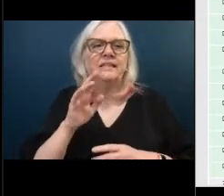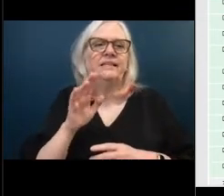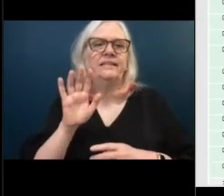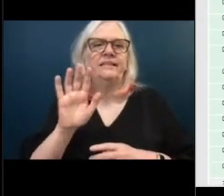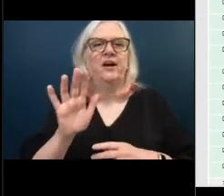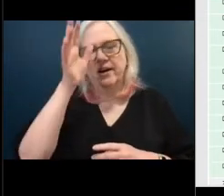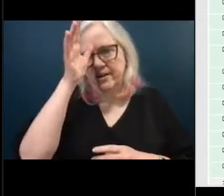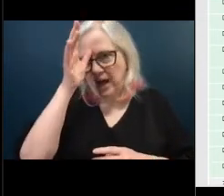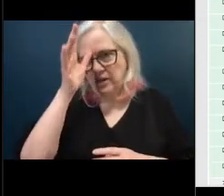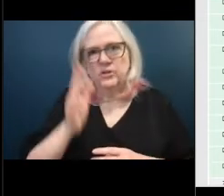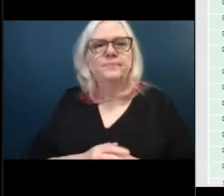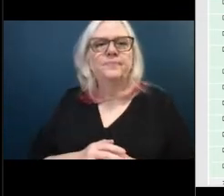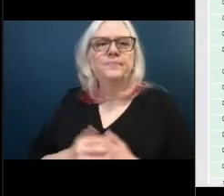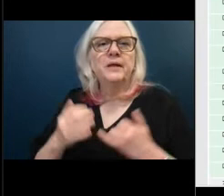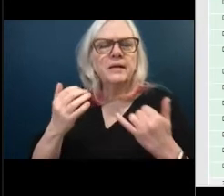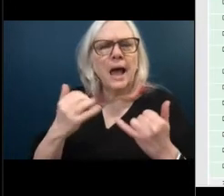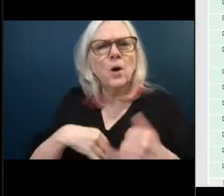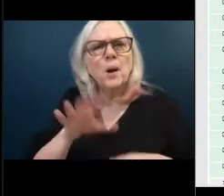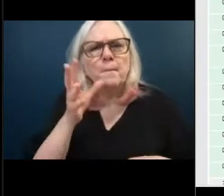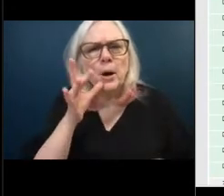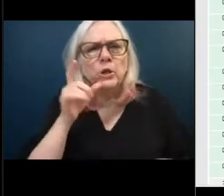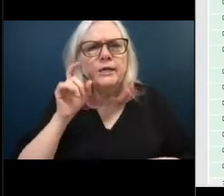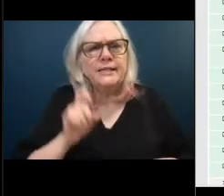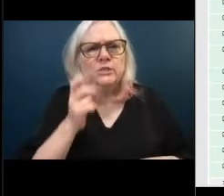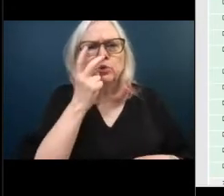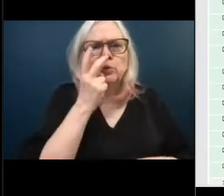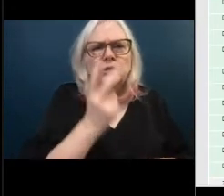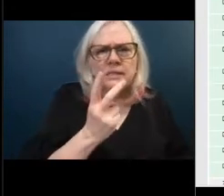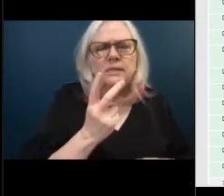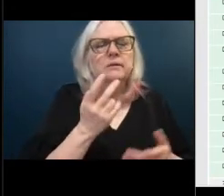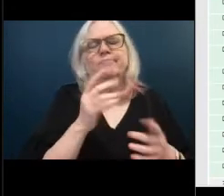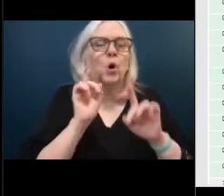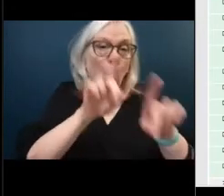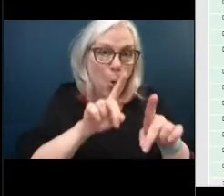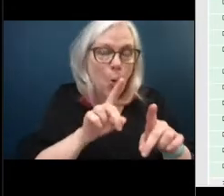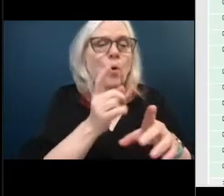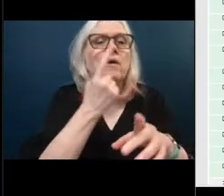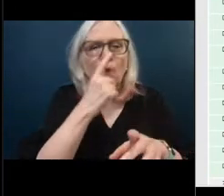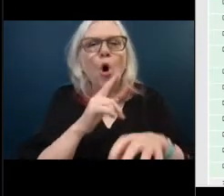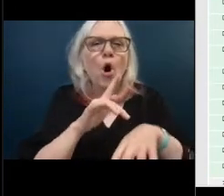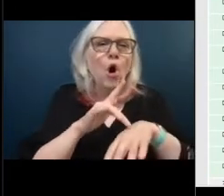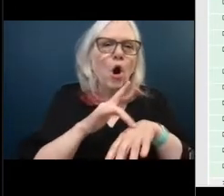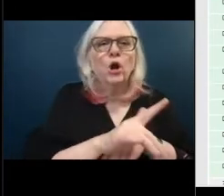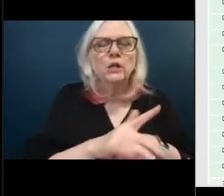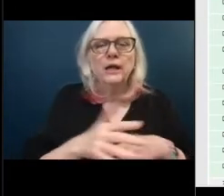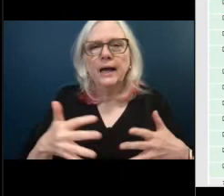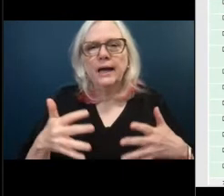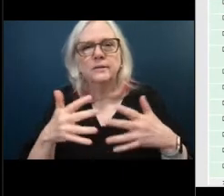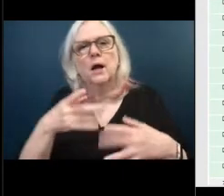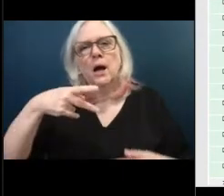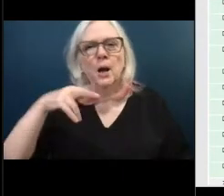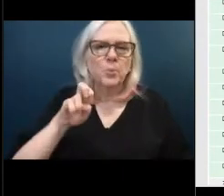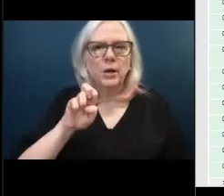willingness to seek early and regular prenatal care, but also on whether or not she used drugs during her pregnancy. Being a parent is how serious it is.